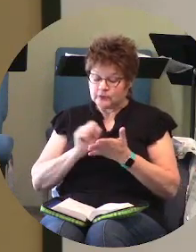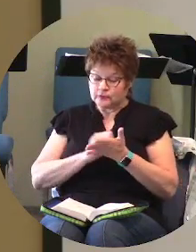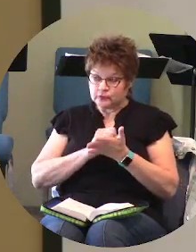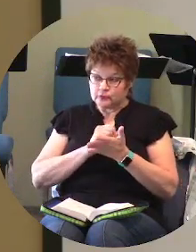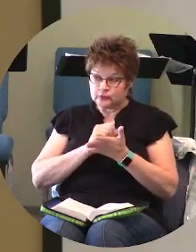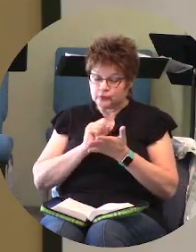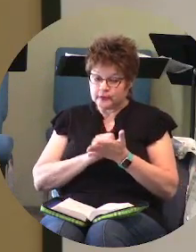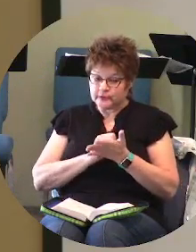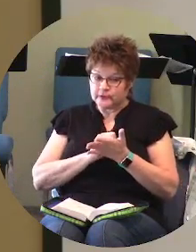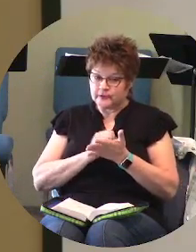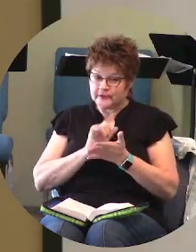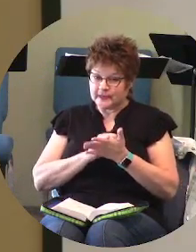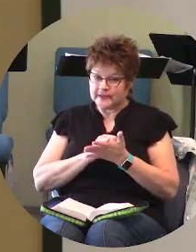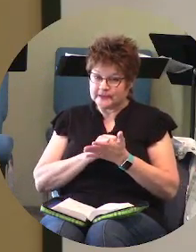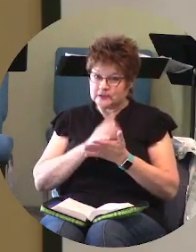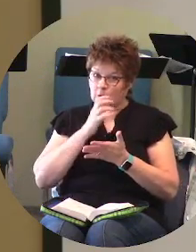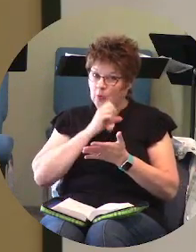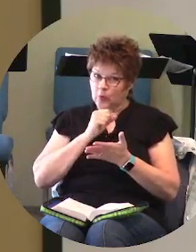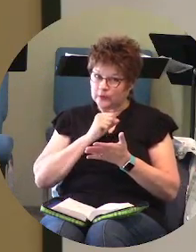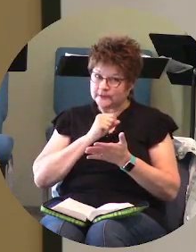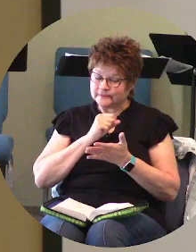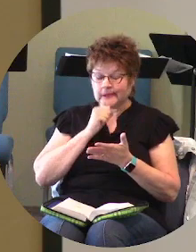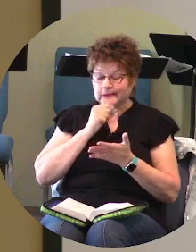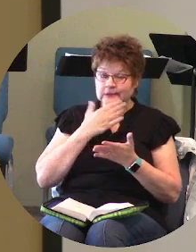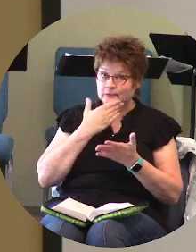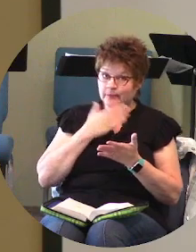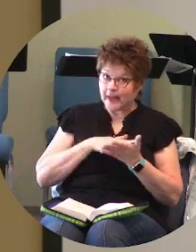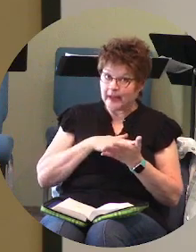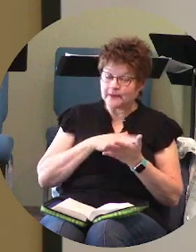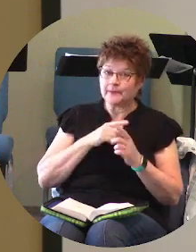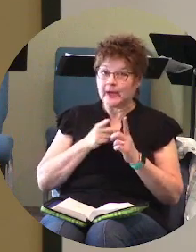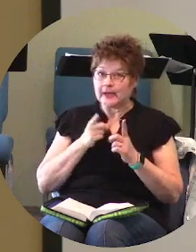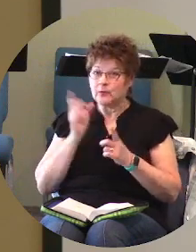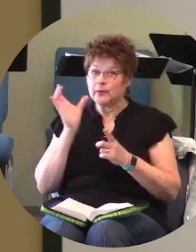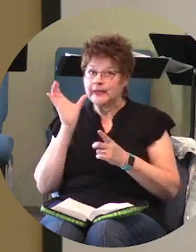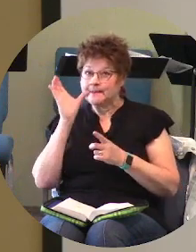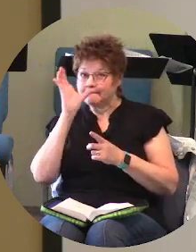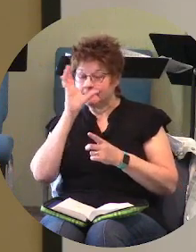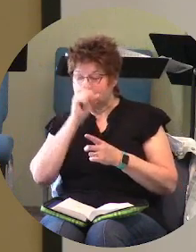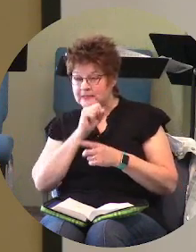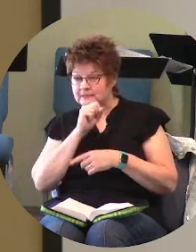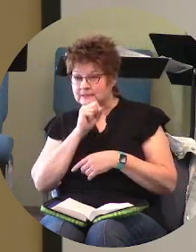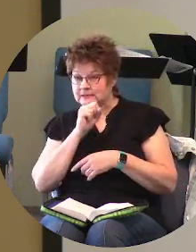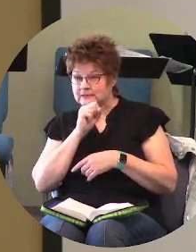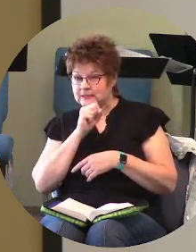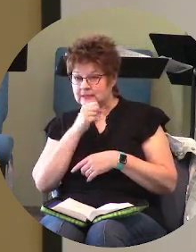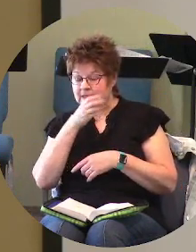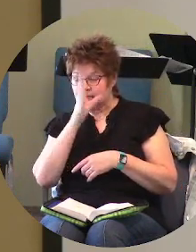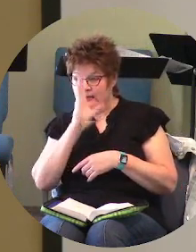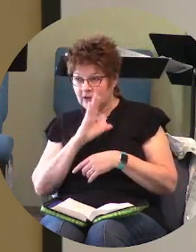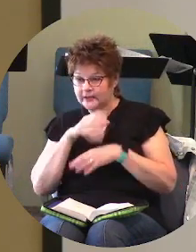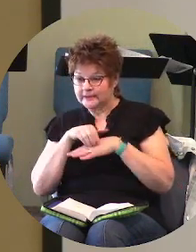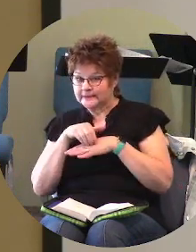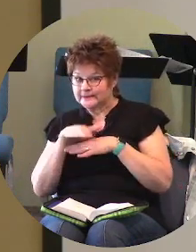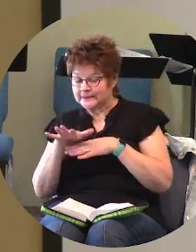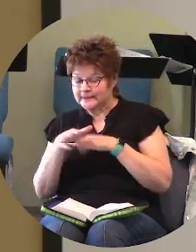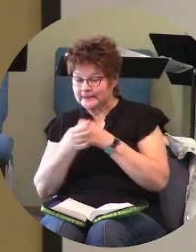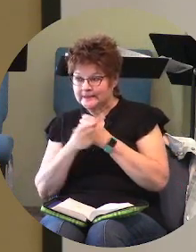is so old not that it's a bad thing but that we miss that god sent a savior